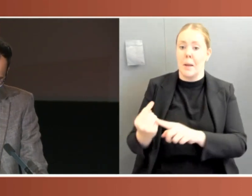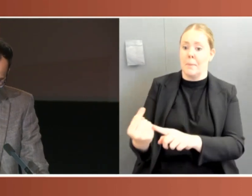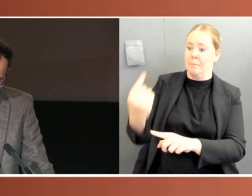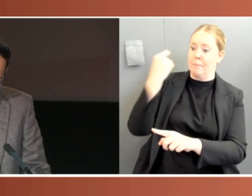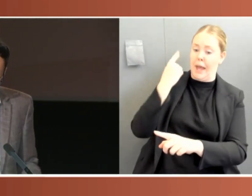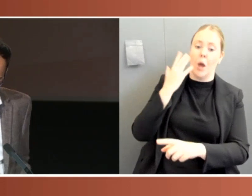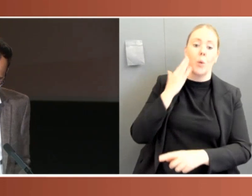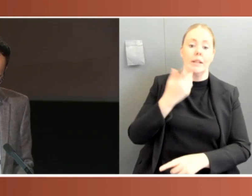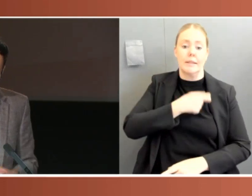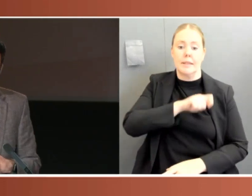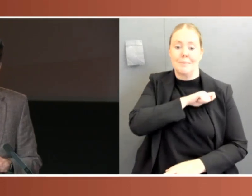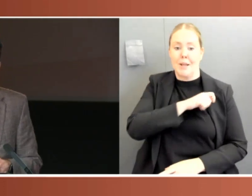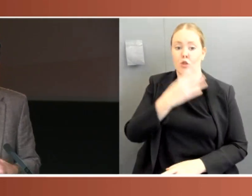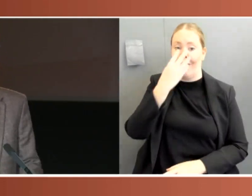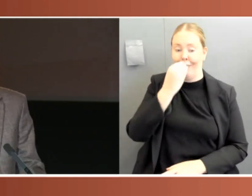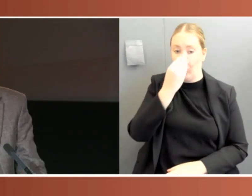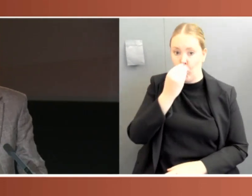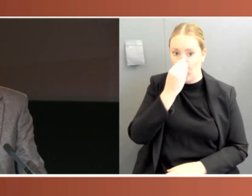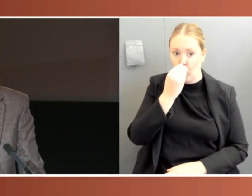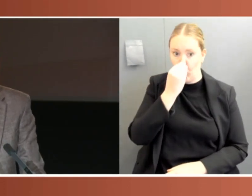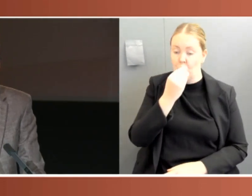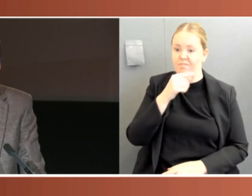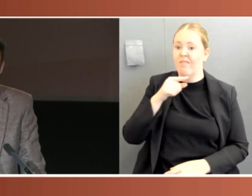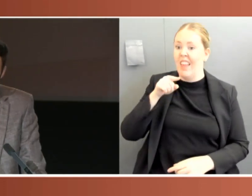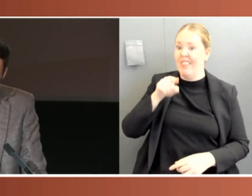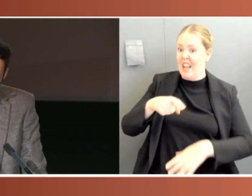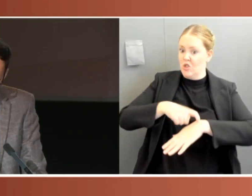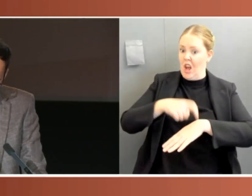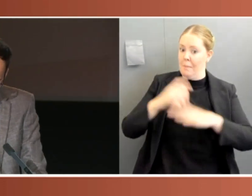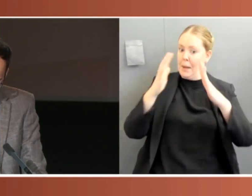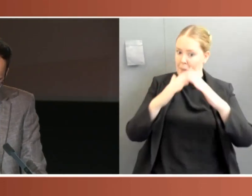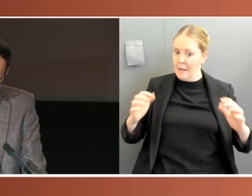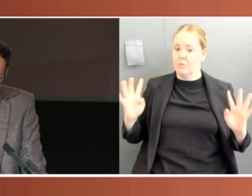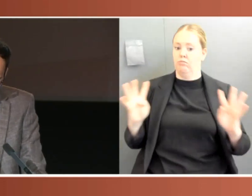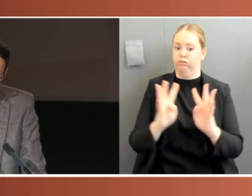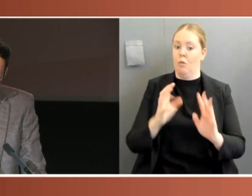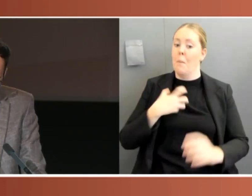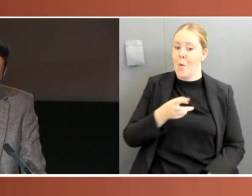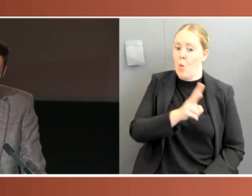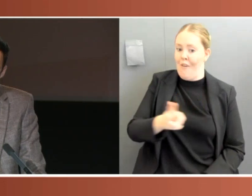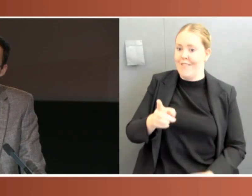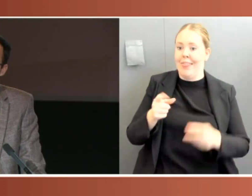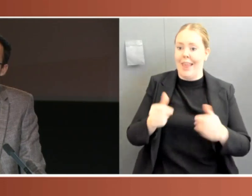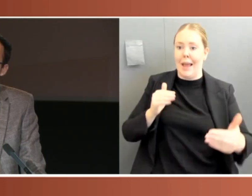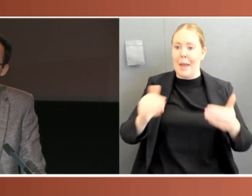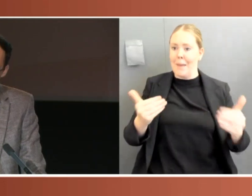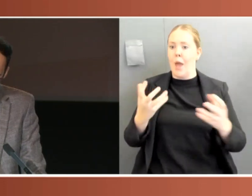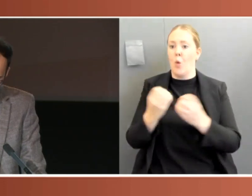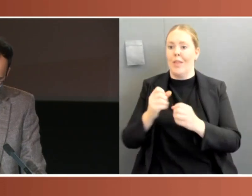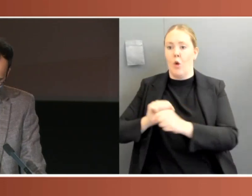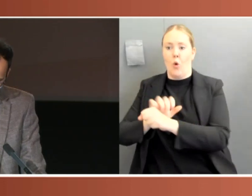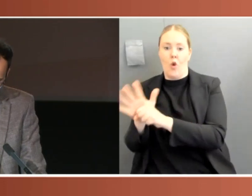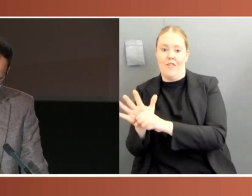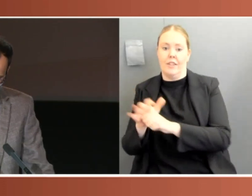The failure to sit is particularly concerning given advances in technology since 1919, which would allow parliamentarians to continue to meet in relative